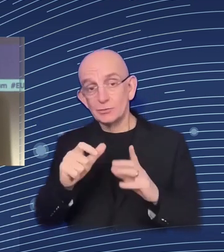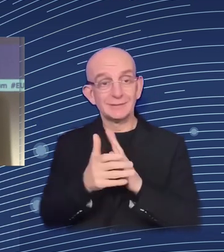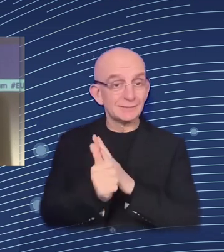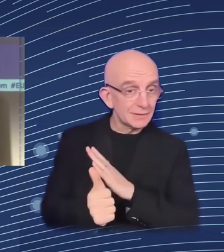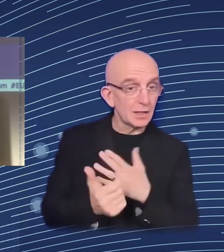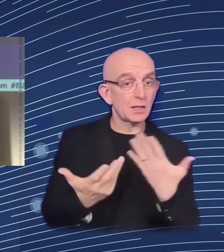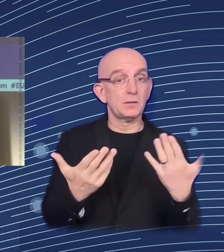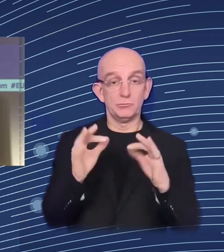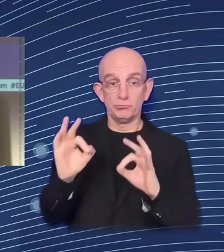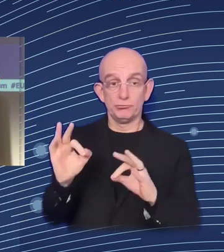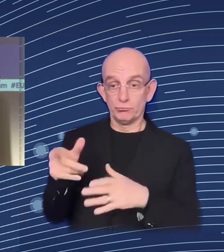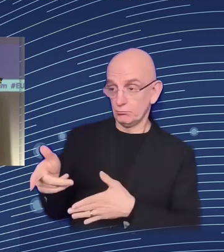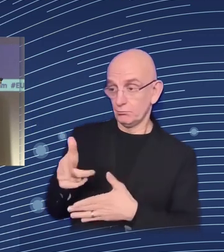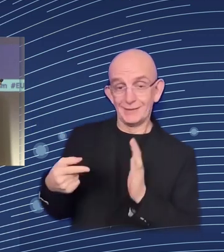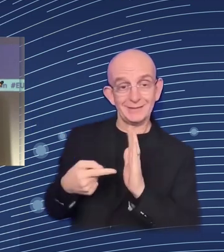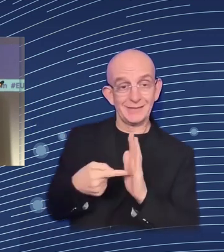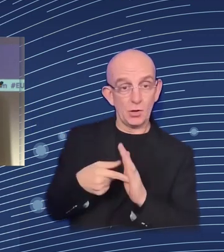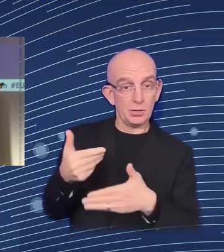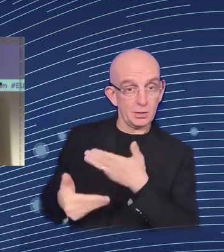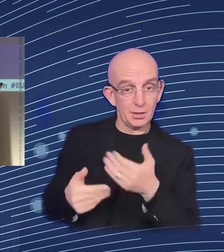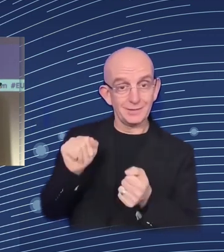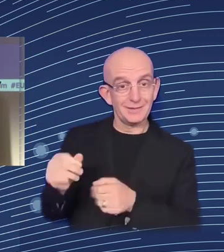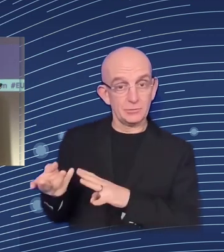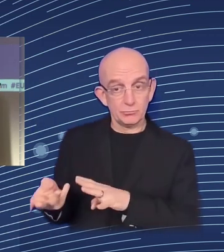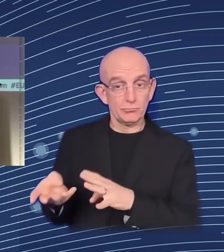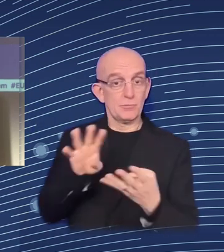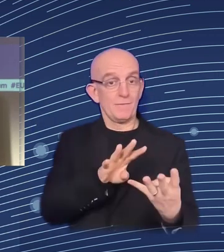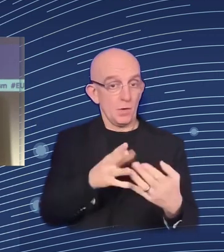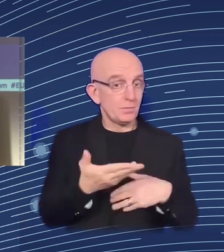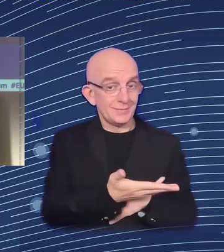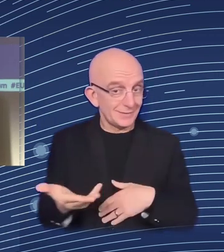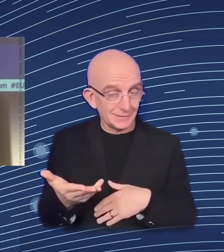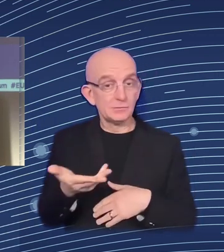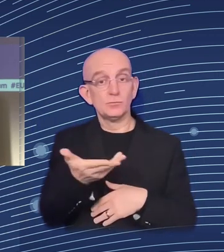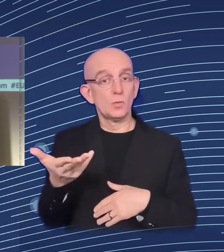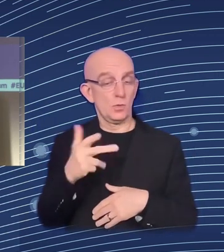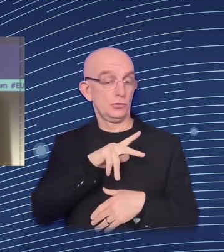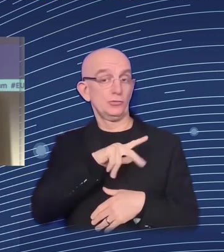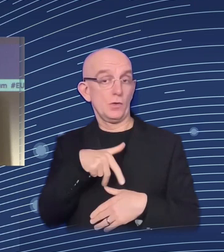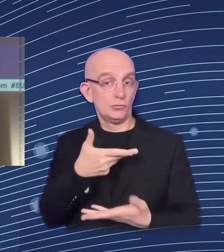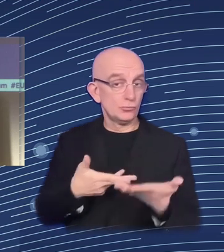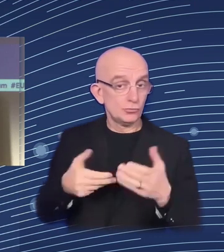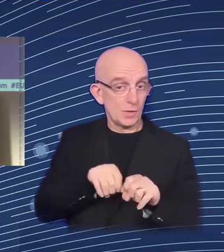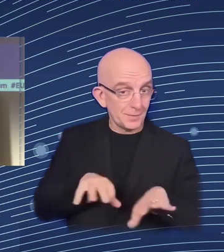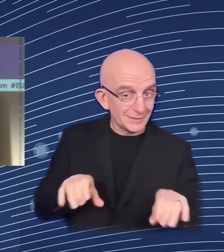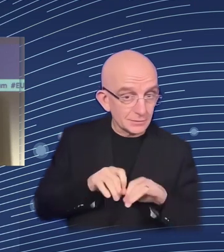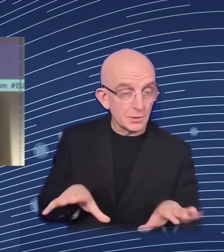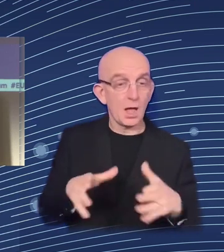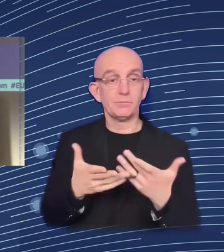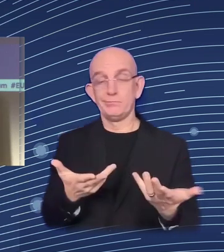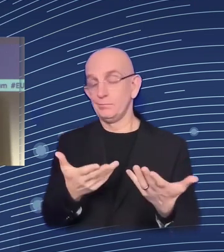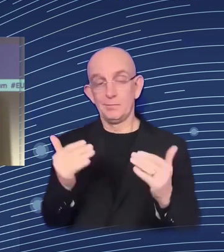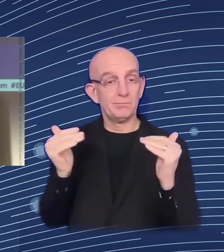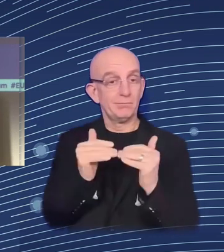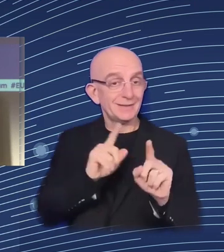demand and supply meet. The question, the kind of risk that can emerge from this is really the ability for individuals